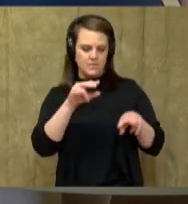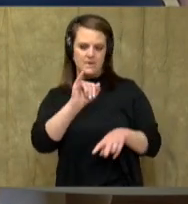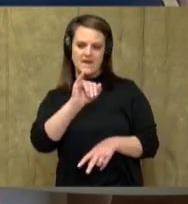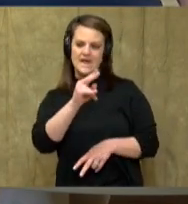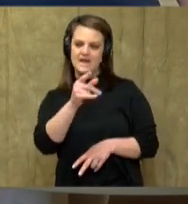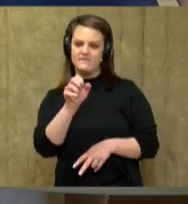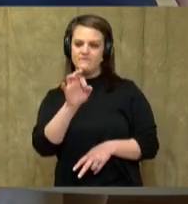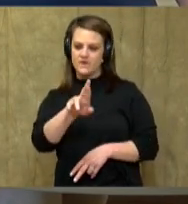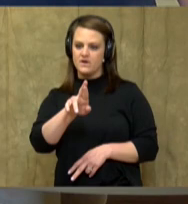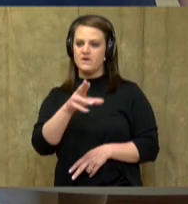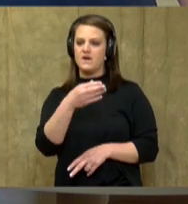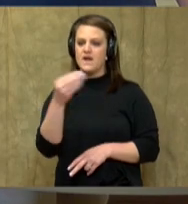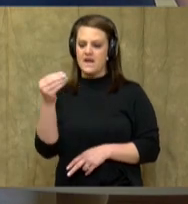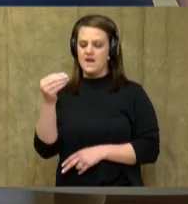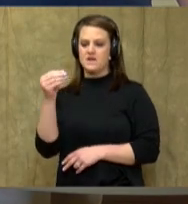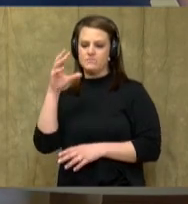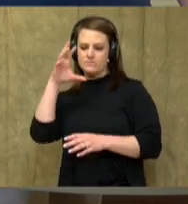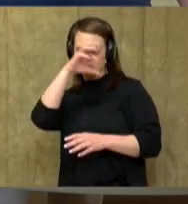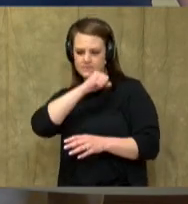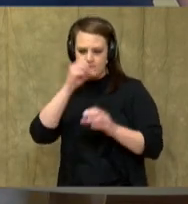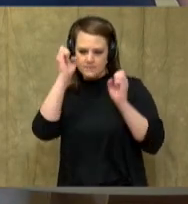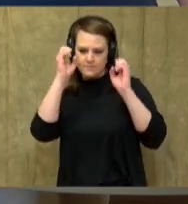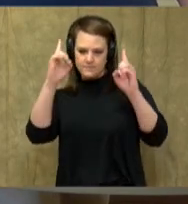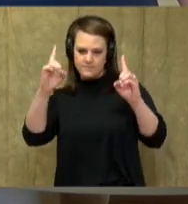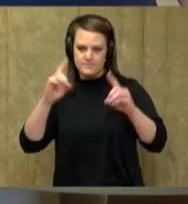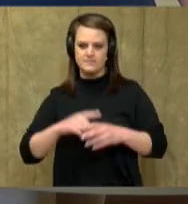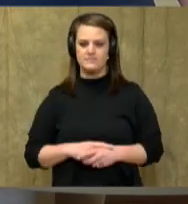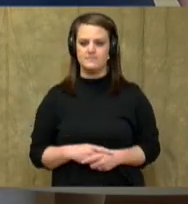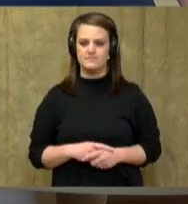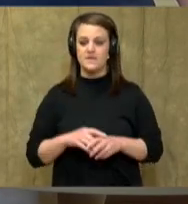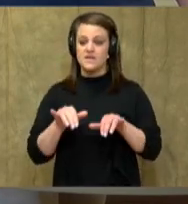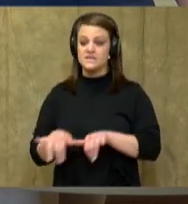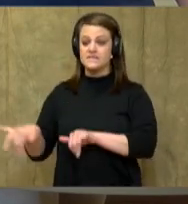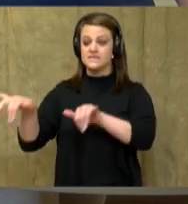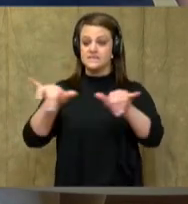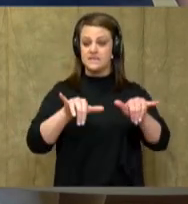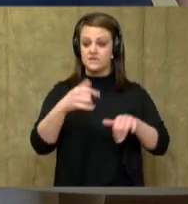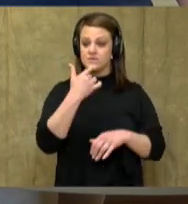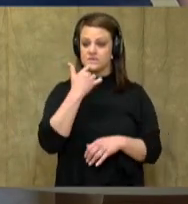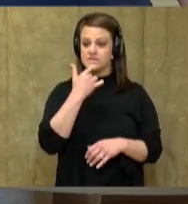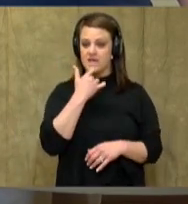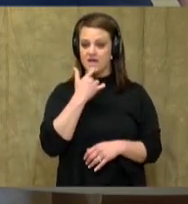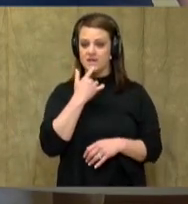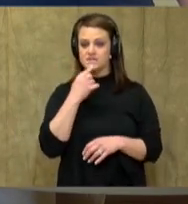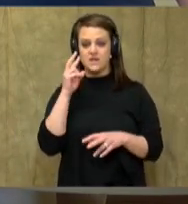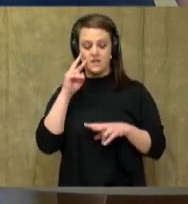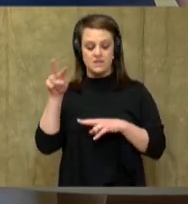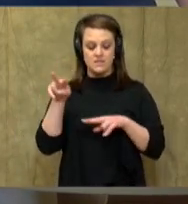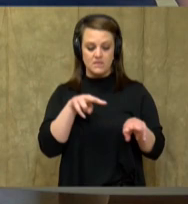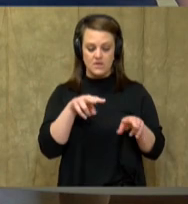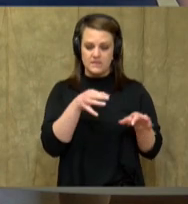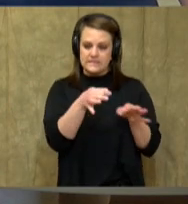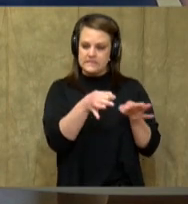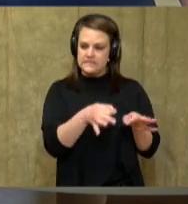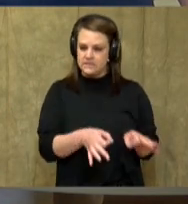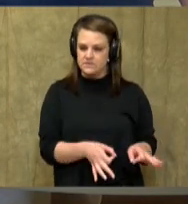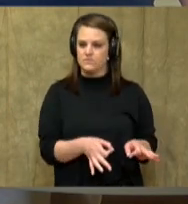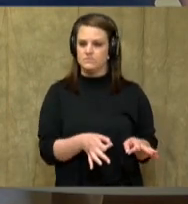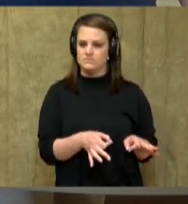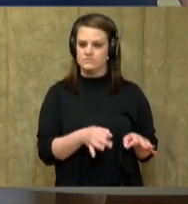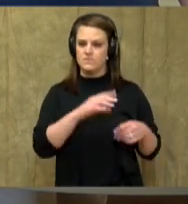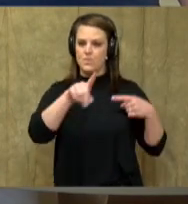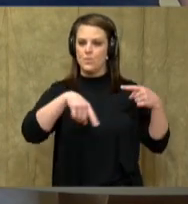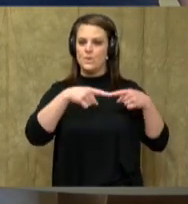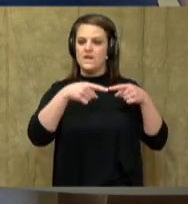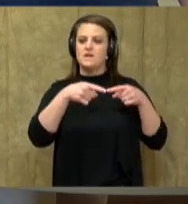drawing a conclusion. So, the standard says, refer to details and examples in a text. When